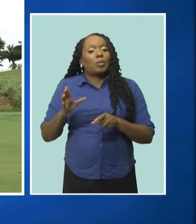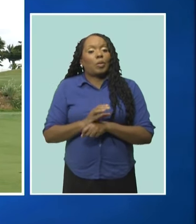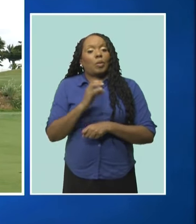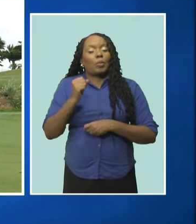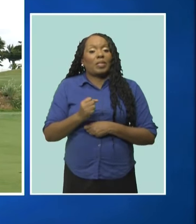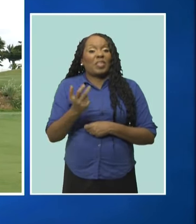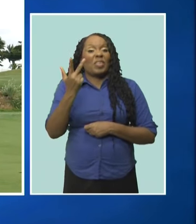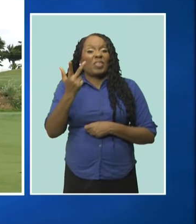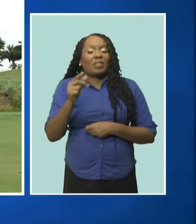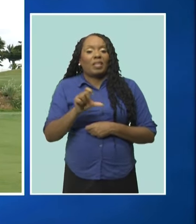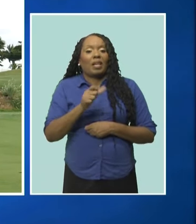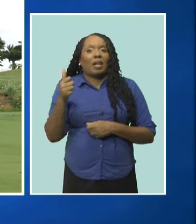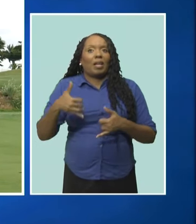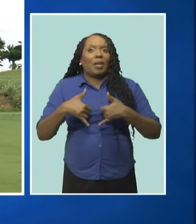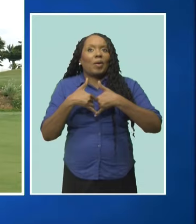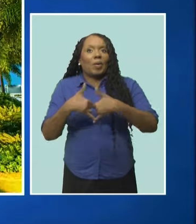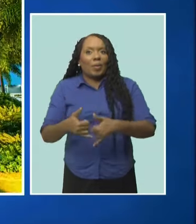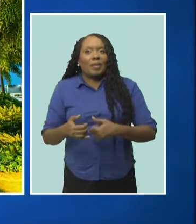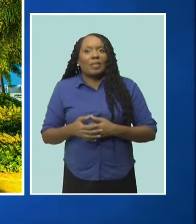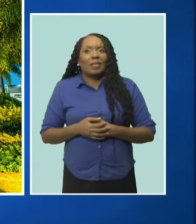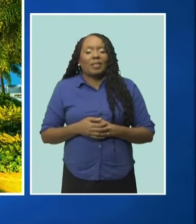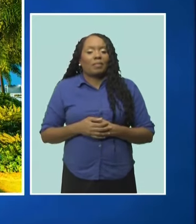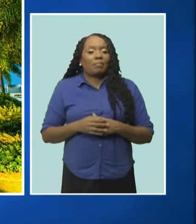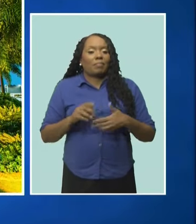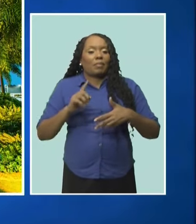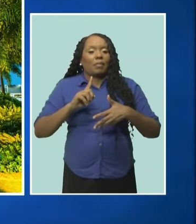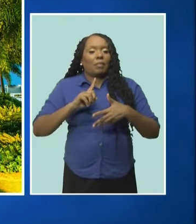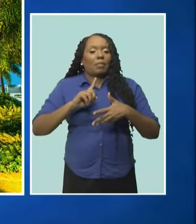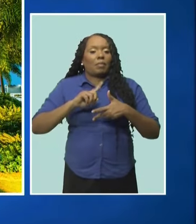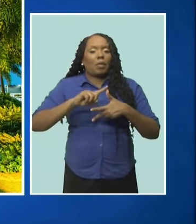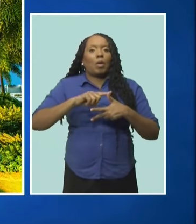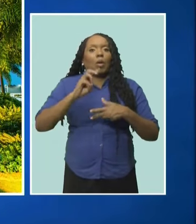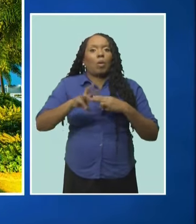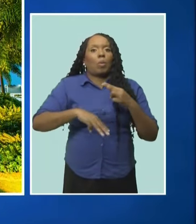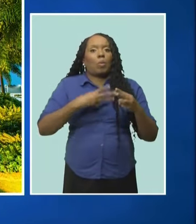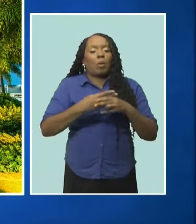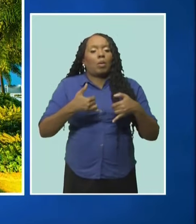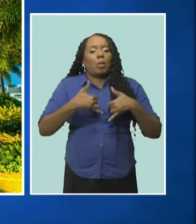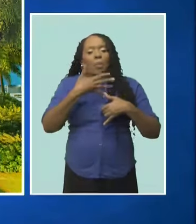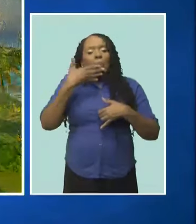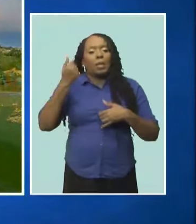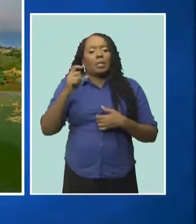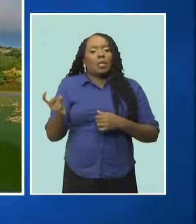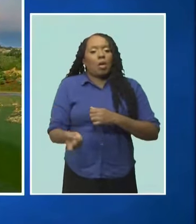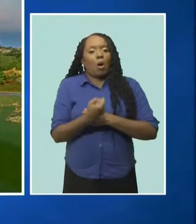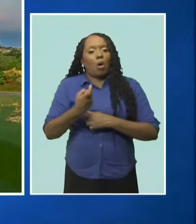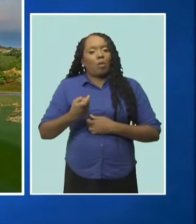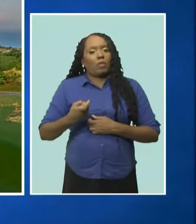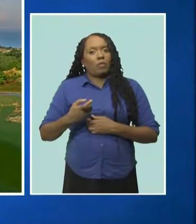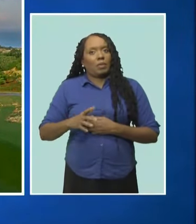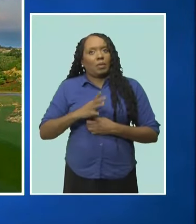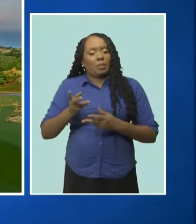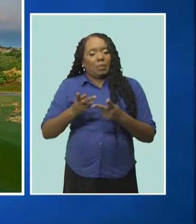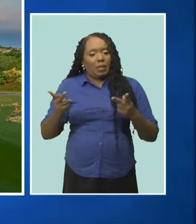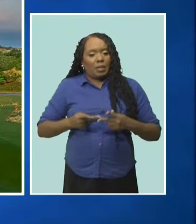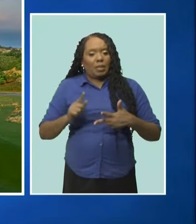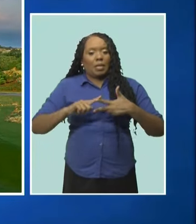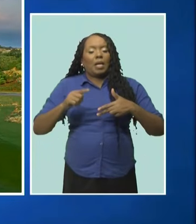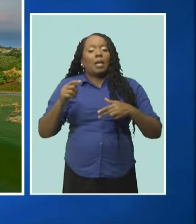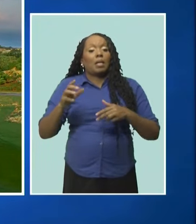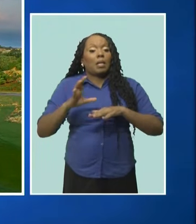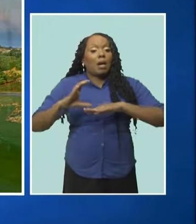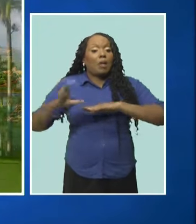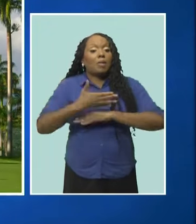World Golf Awards, World's Best Golf Real Estate Venue, The Caribbean's Best Golf